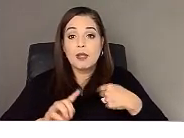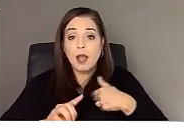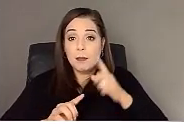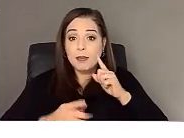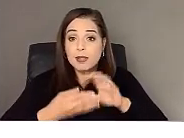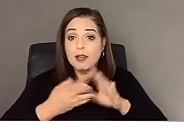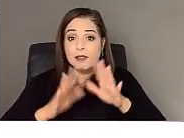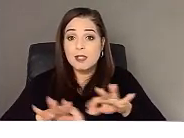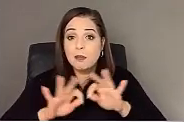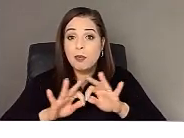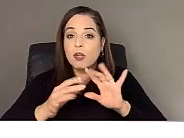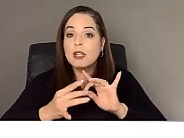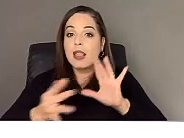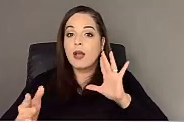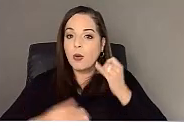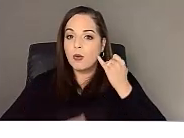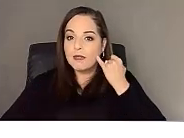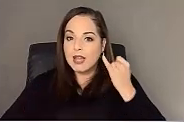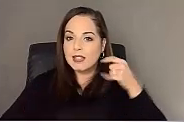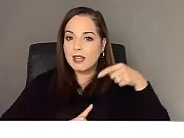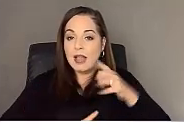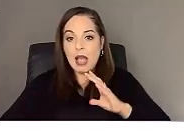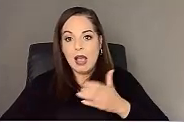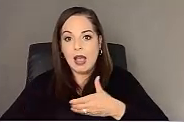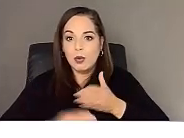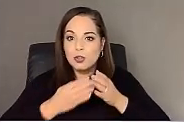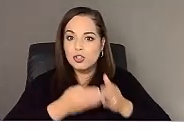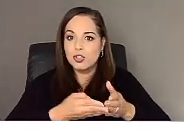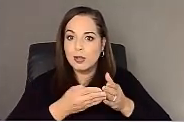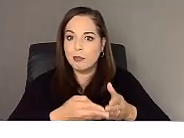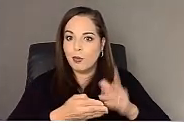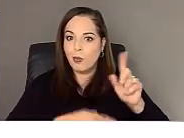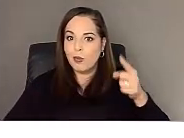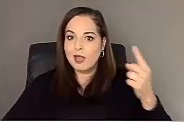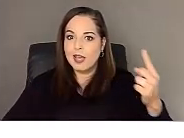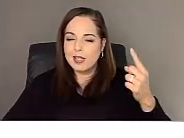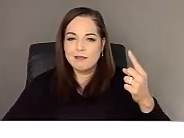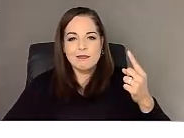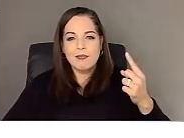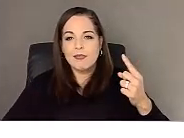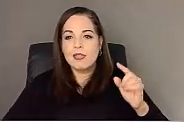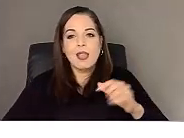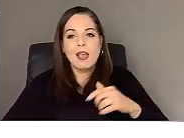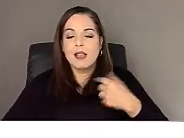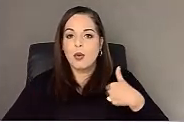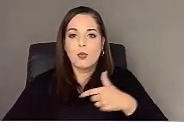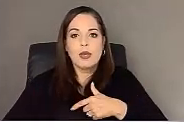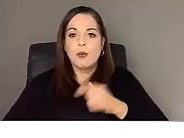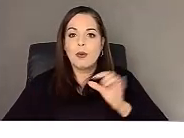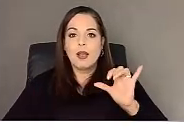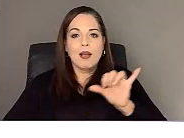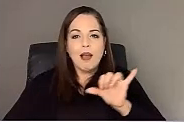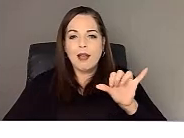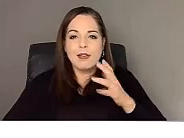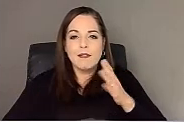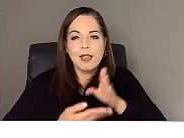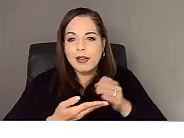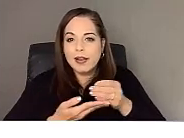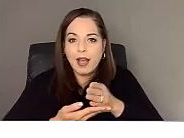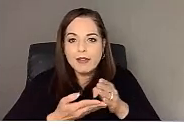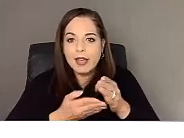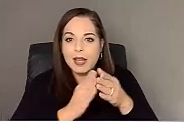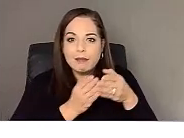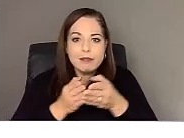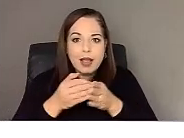us to let go of the idea that like it was our ship, right. Or like, you know, that we were like kind of navigating or maybe like